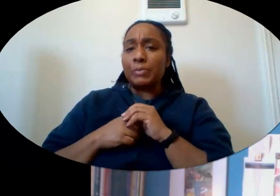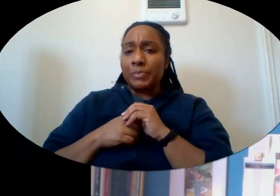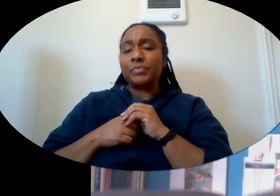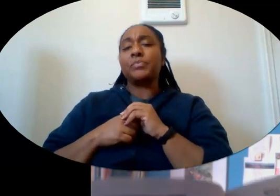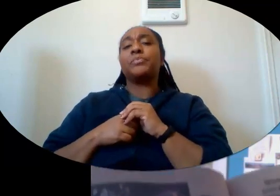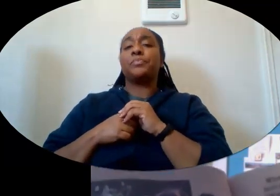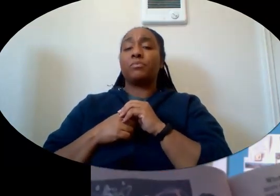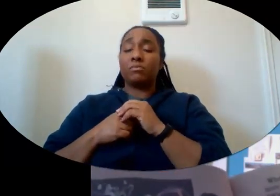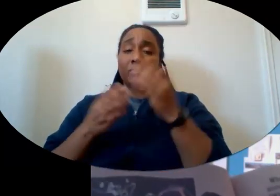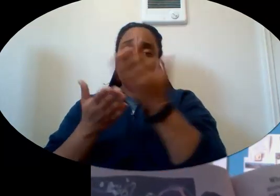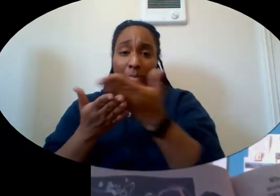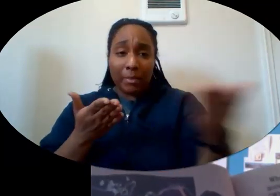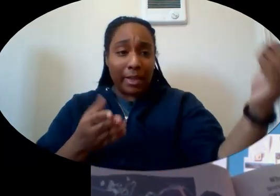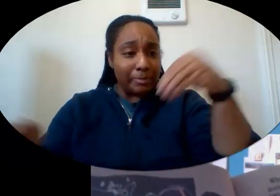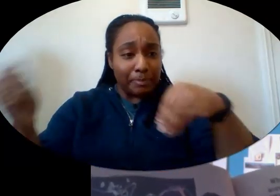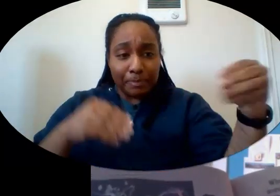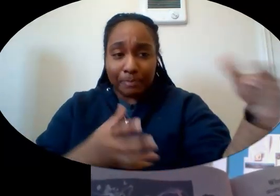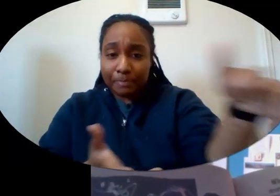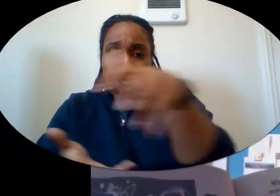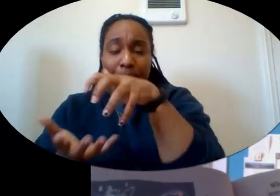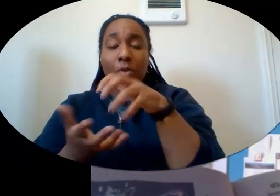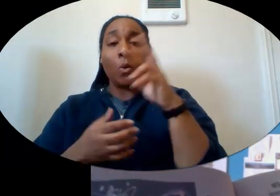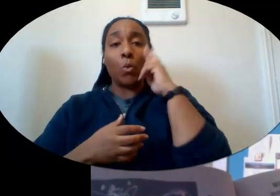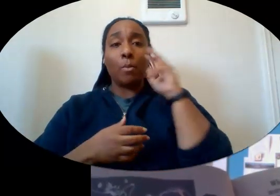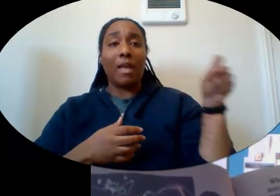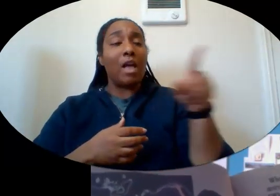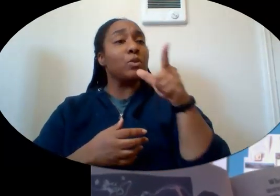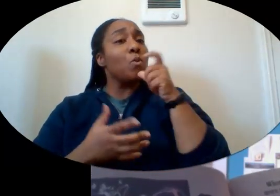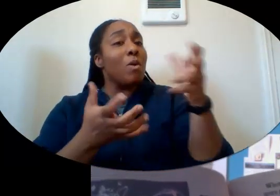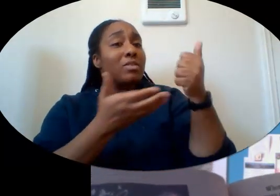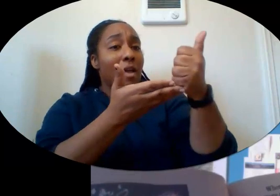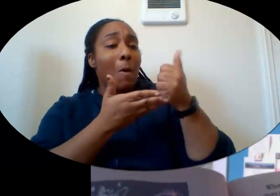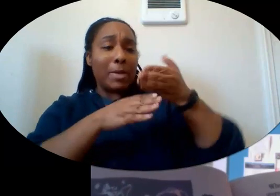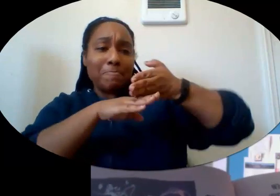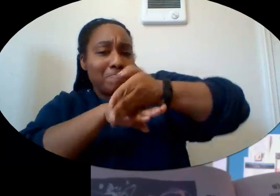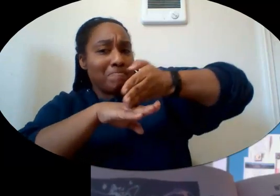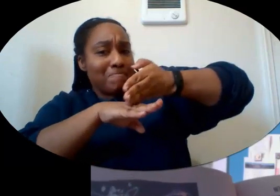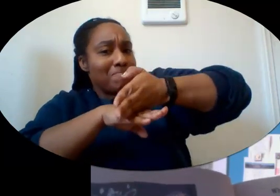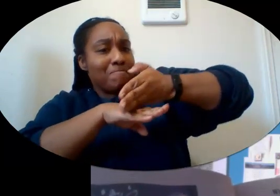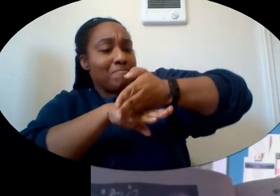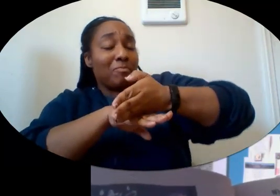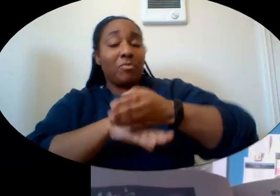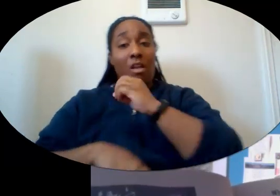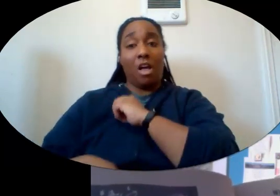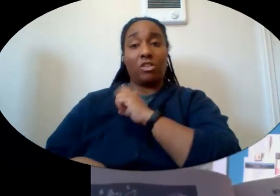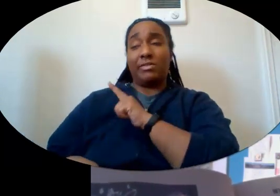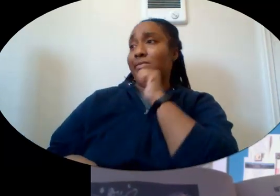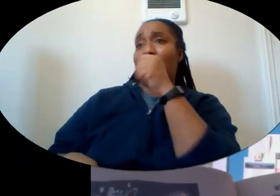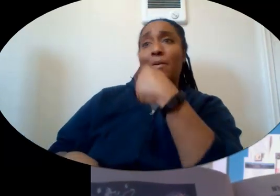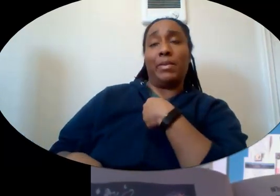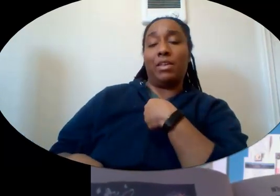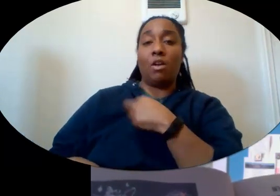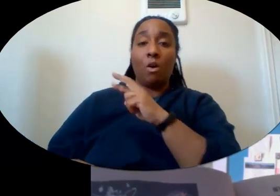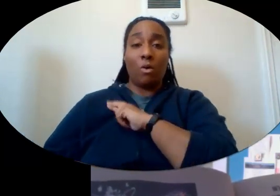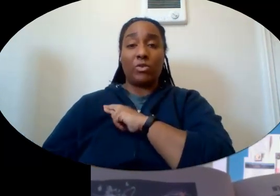When all the supplies were gathered, Ruby asked, who wants to help me cut the boards? Not me, said Oscar Lee. I don't think so,